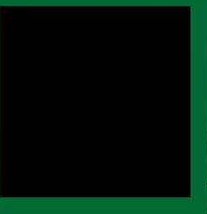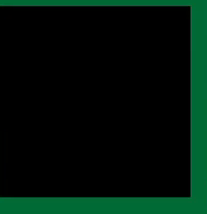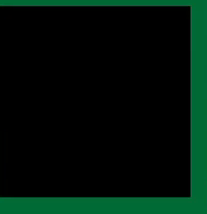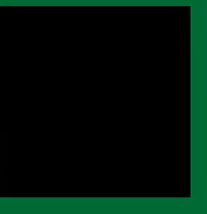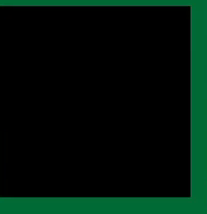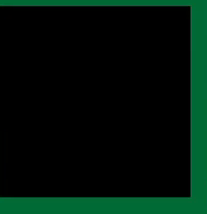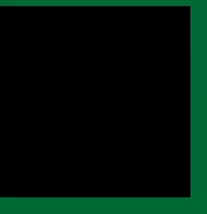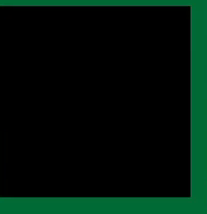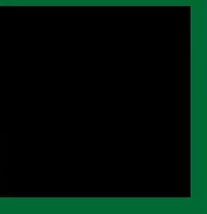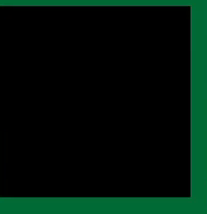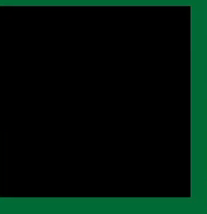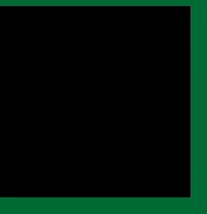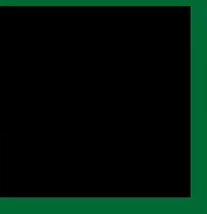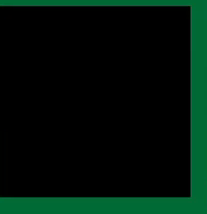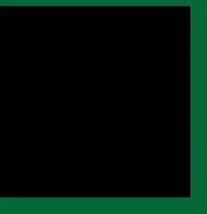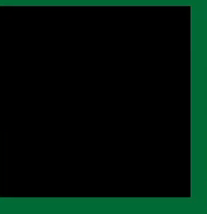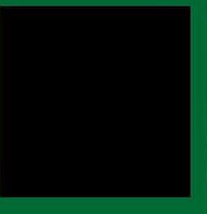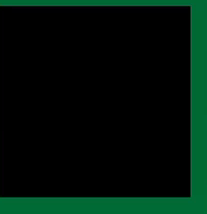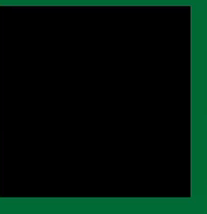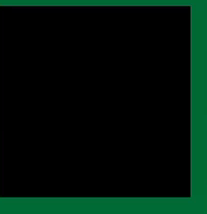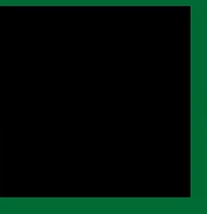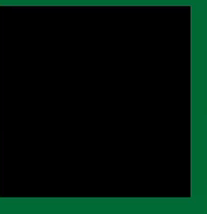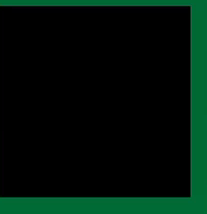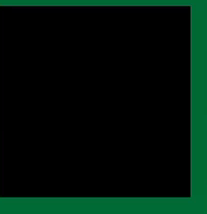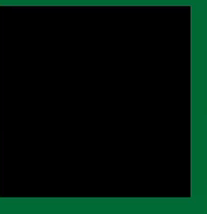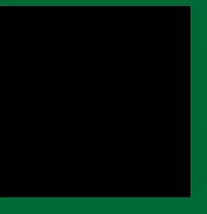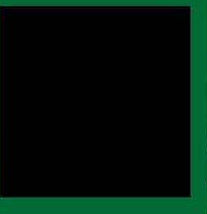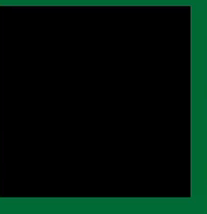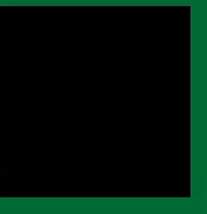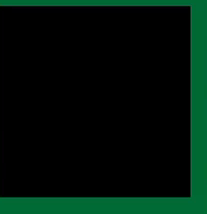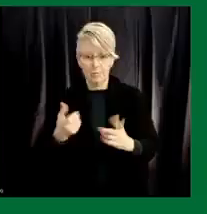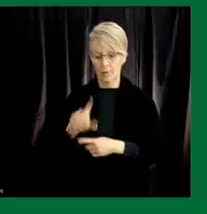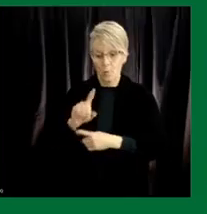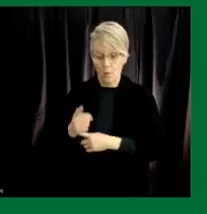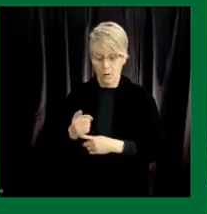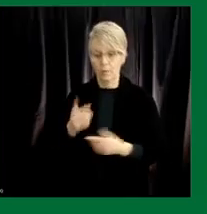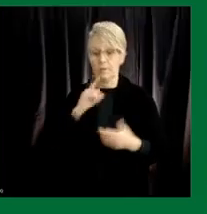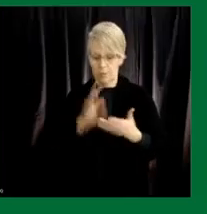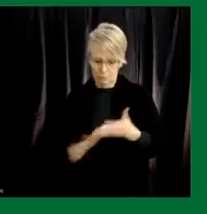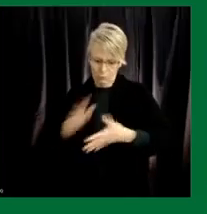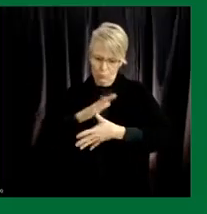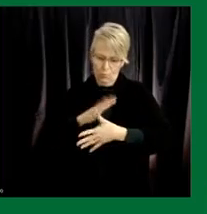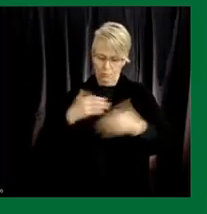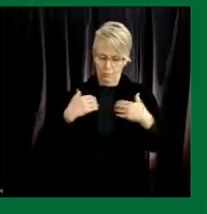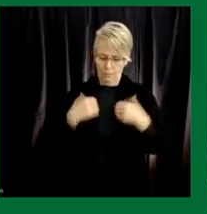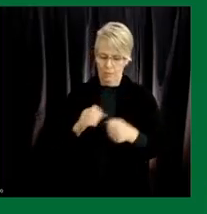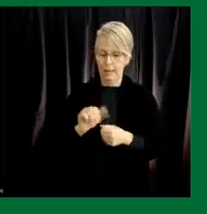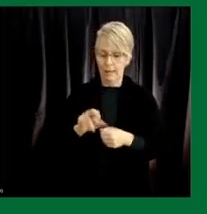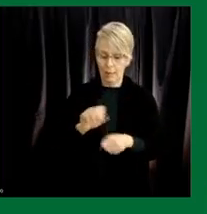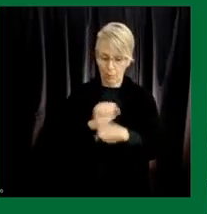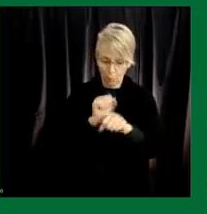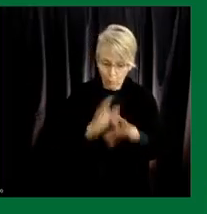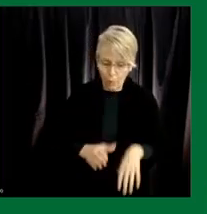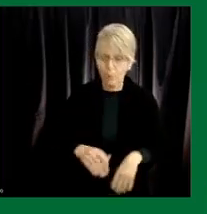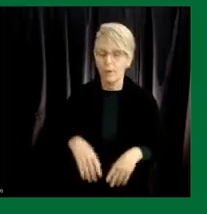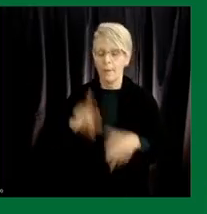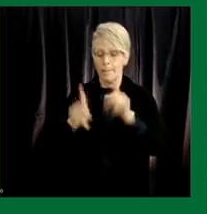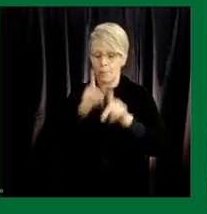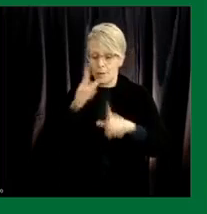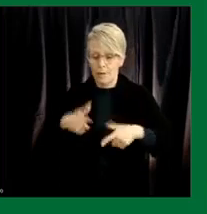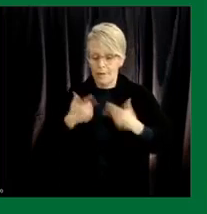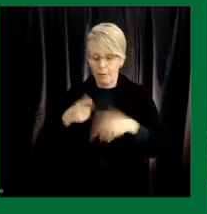our phase one priority does prioritize those health care workers those long-term care residents and ultimately